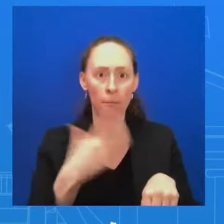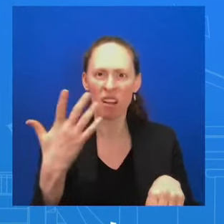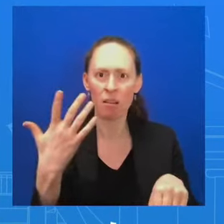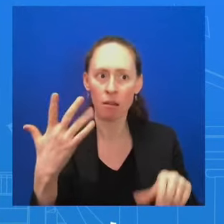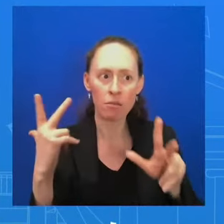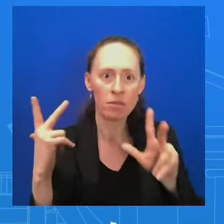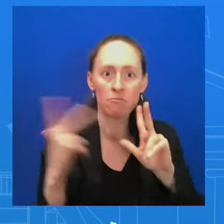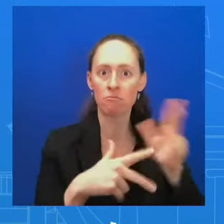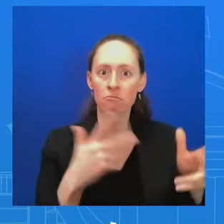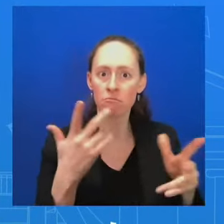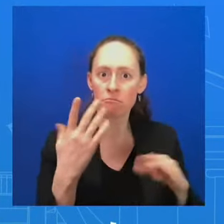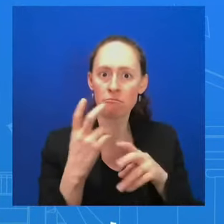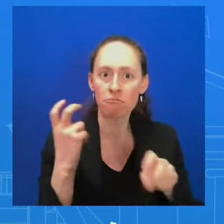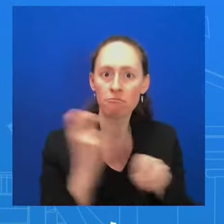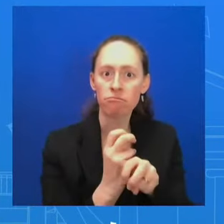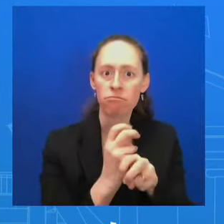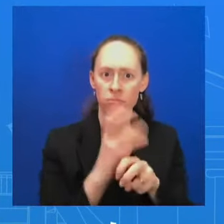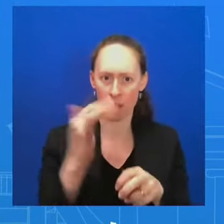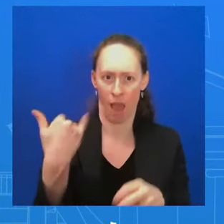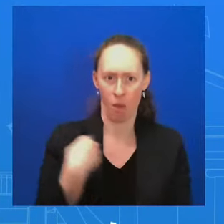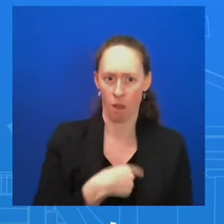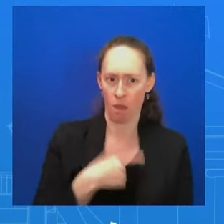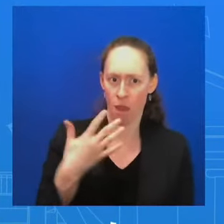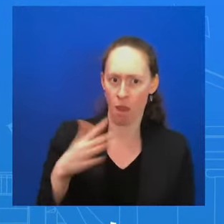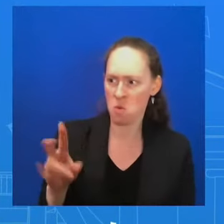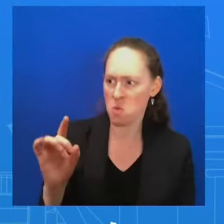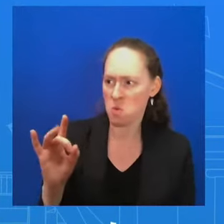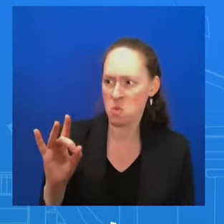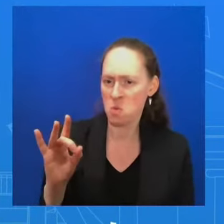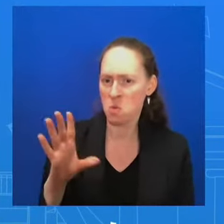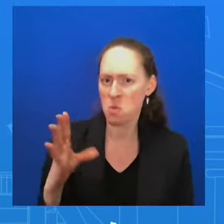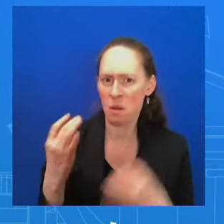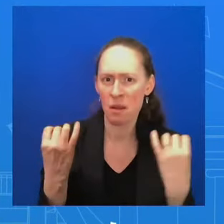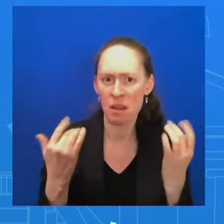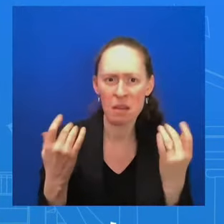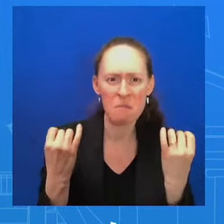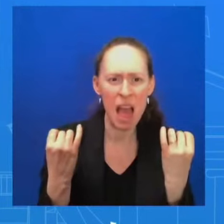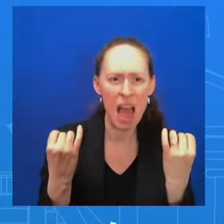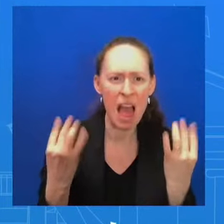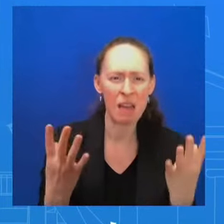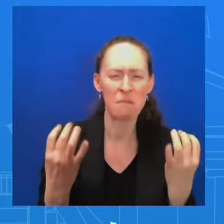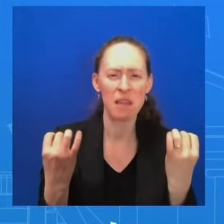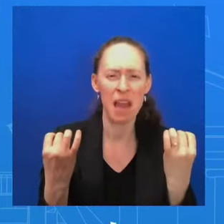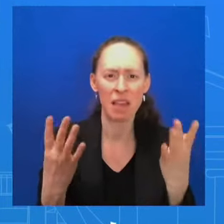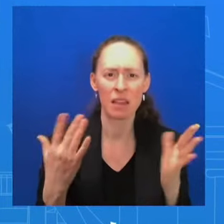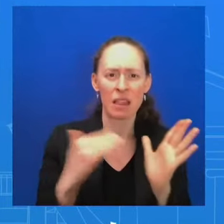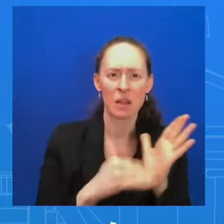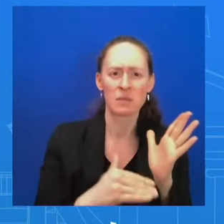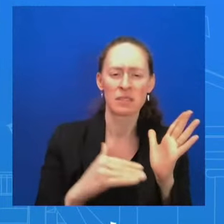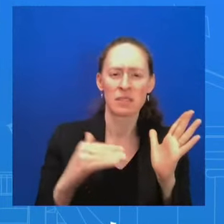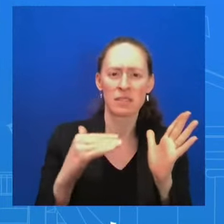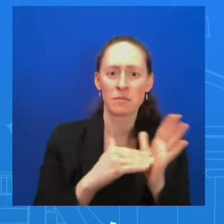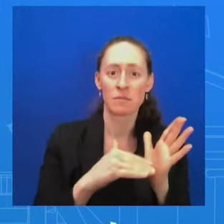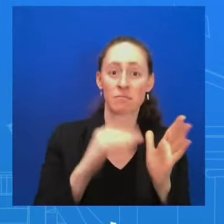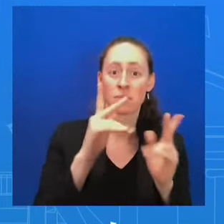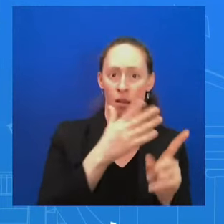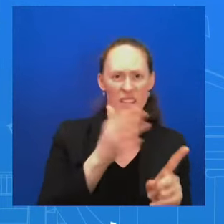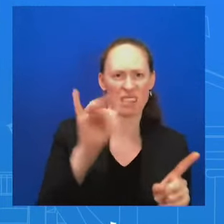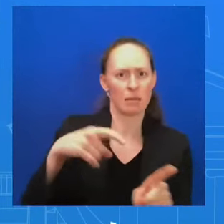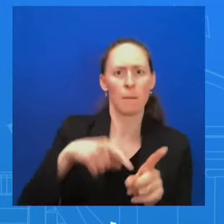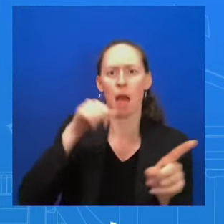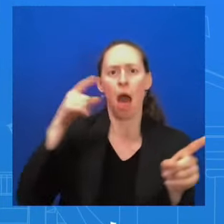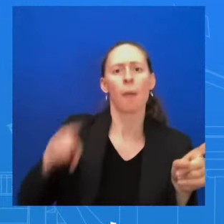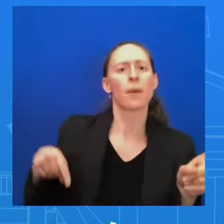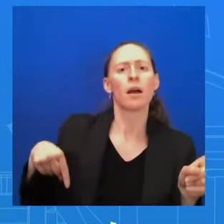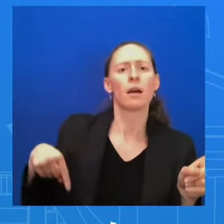thousands of innocent people killed. I mean, I could go on and on. We're talking about a conflict here, which